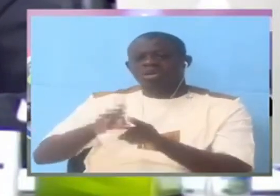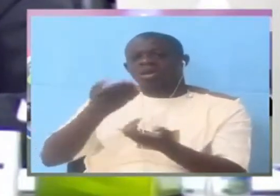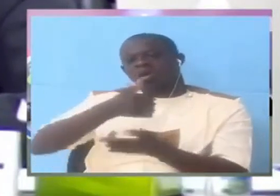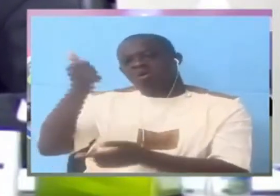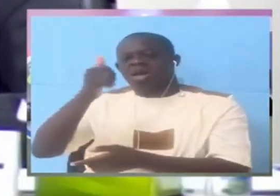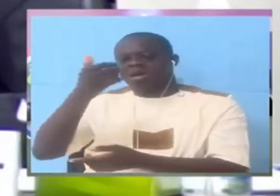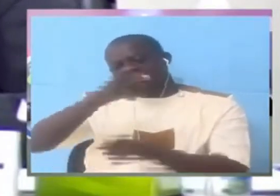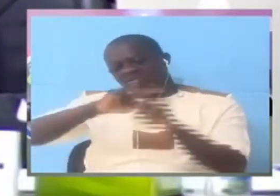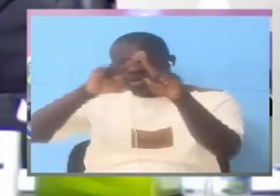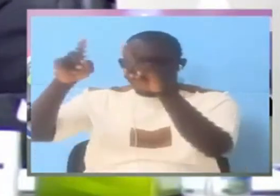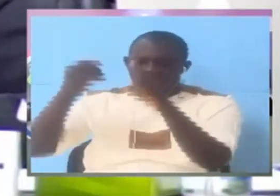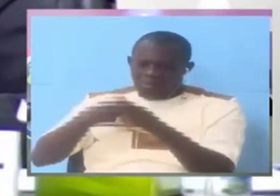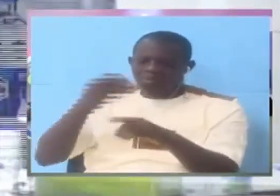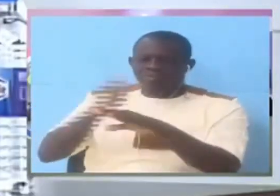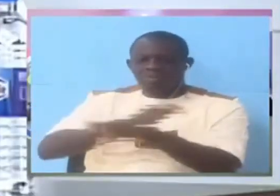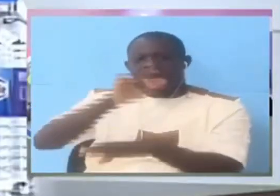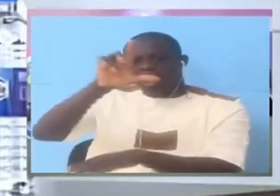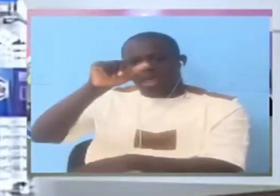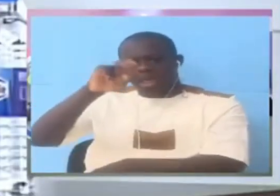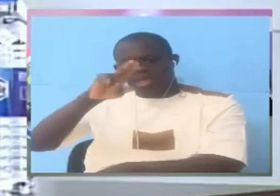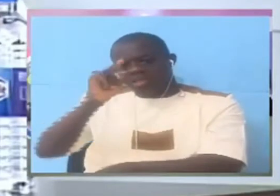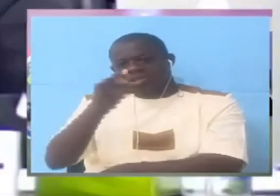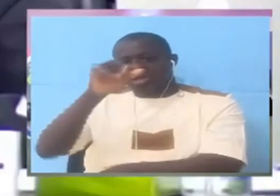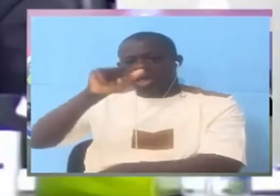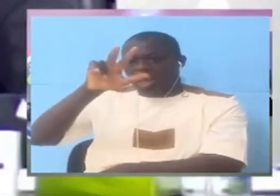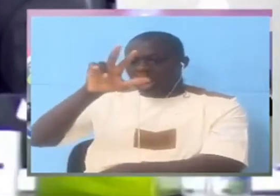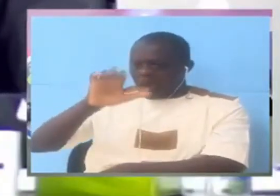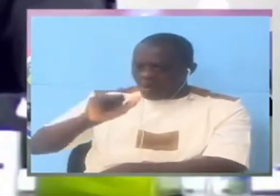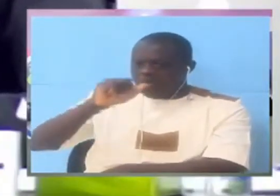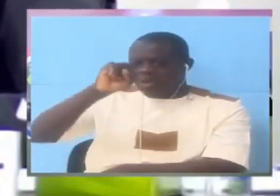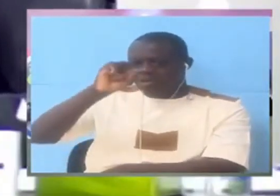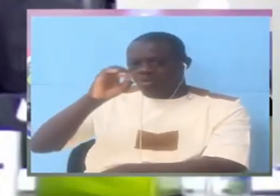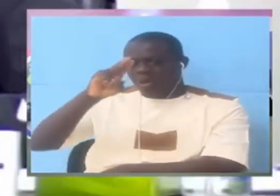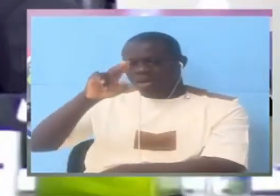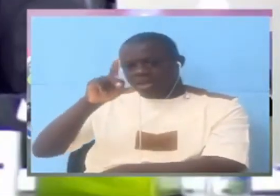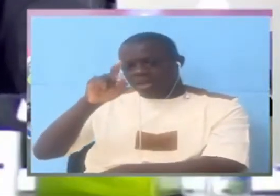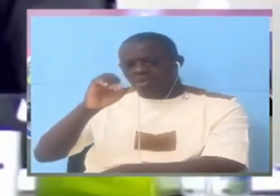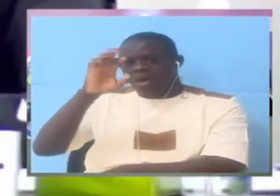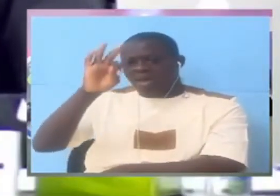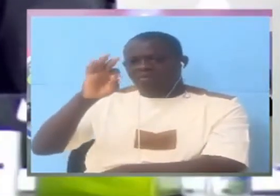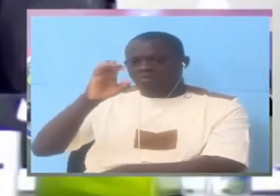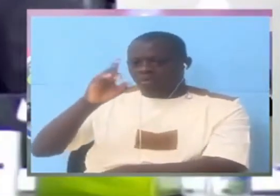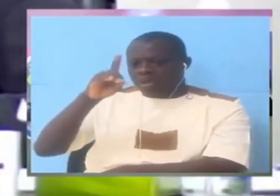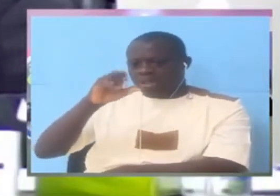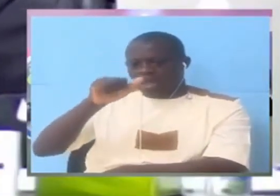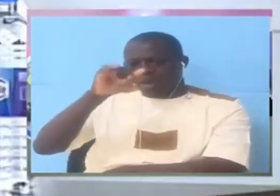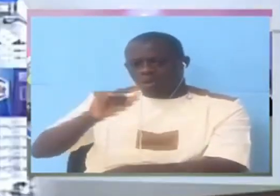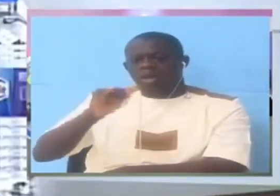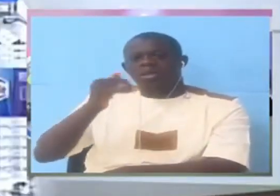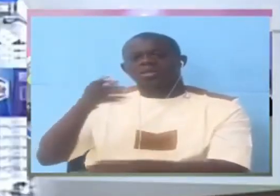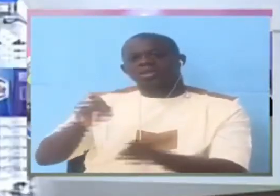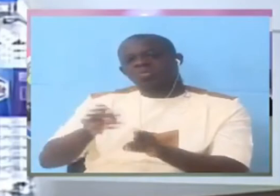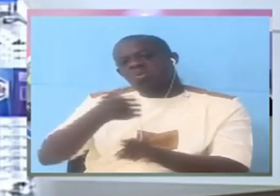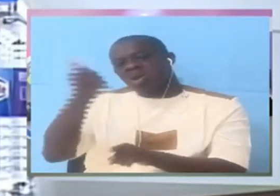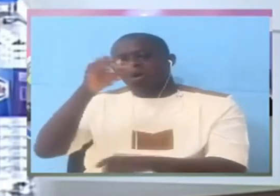Sedikan, Langhawa Sonko, Fode Sise, Sirif Biay, and Omar Ba.